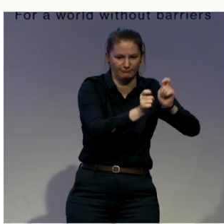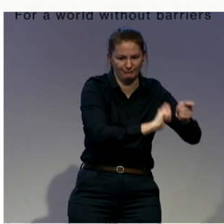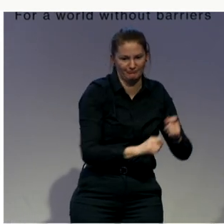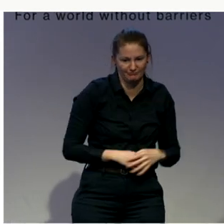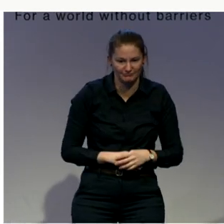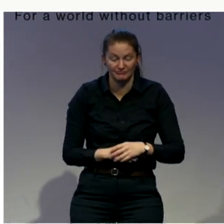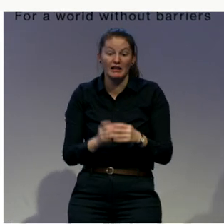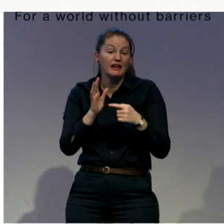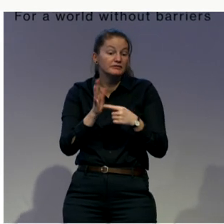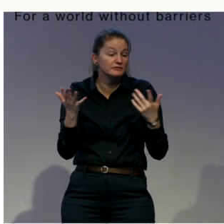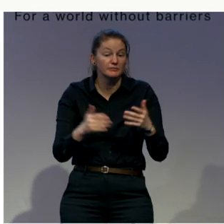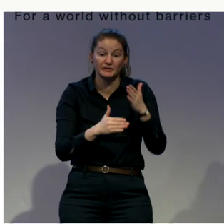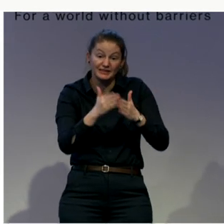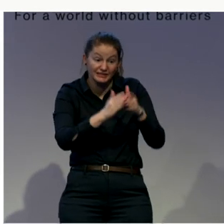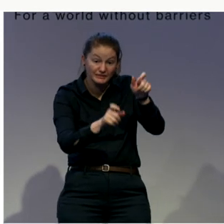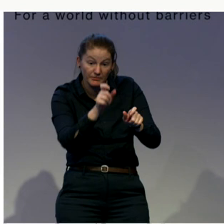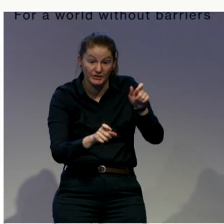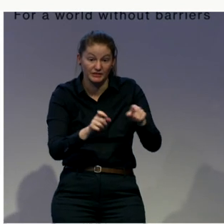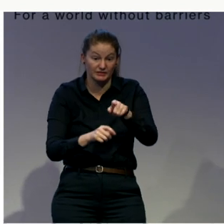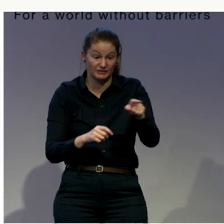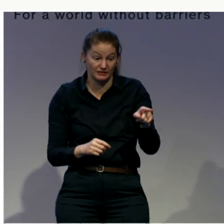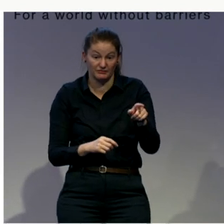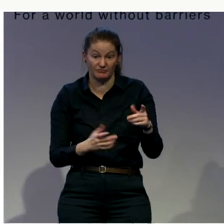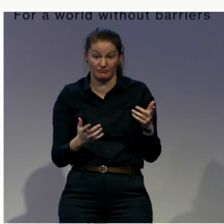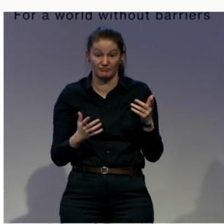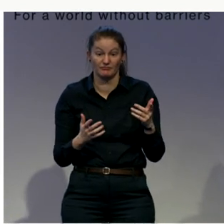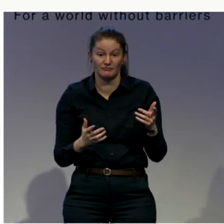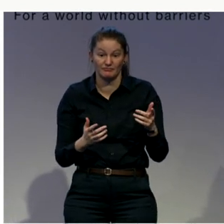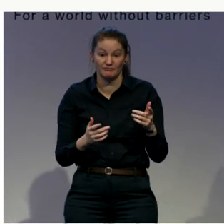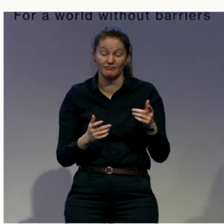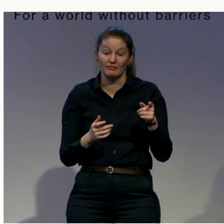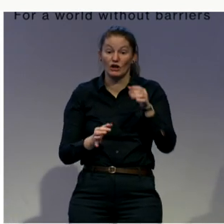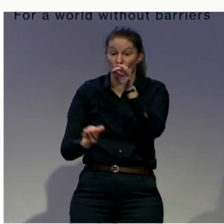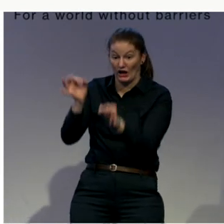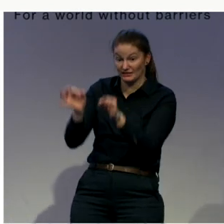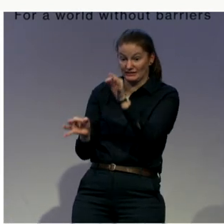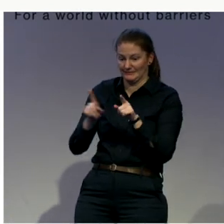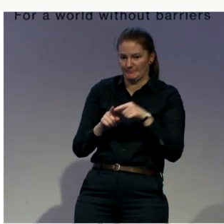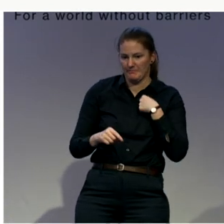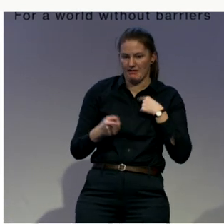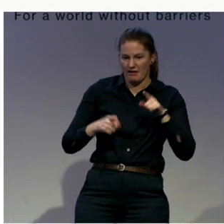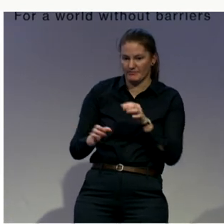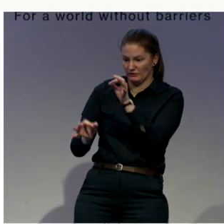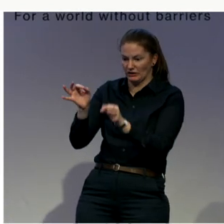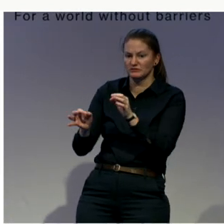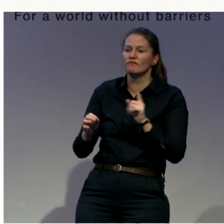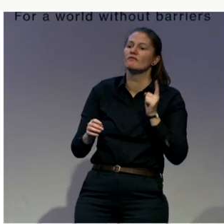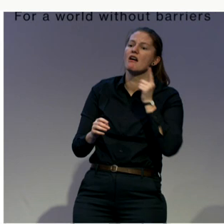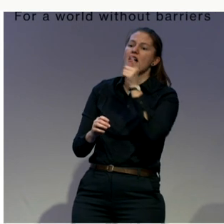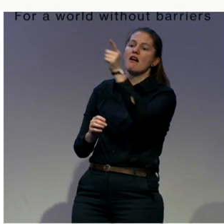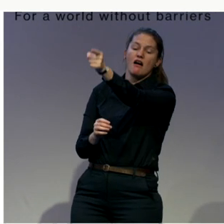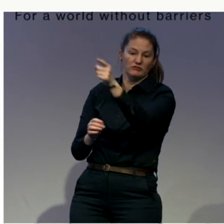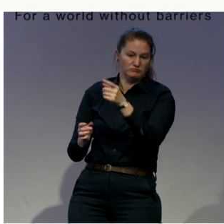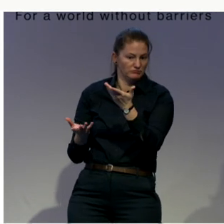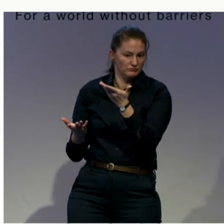normally very far away, and in addition to that, they normally have backlogs in cases. So people have to come